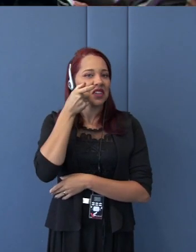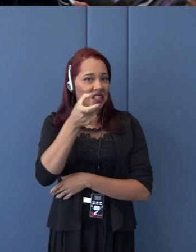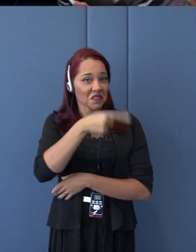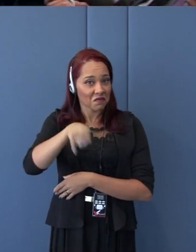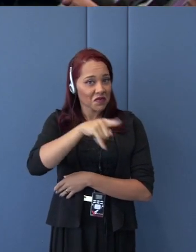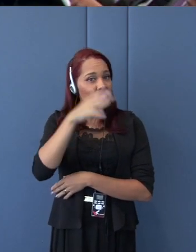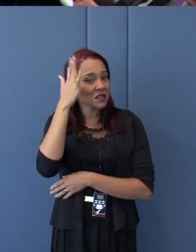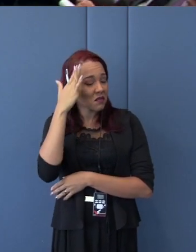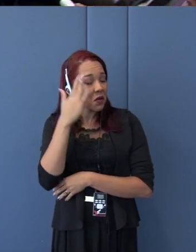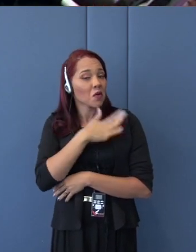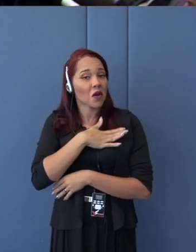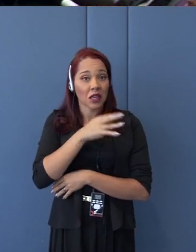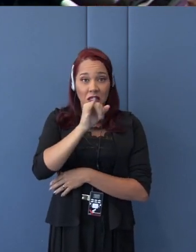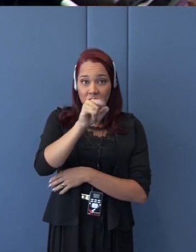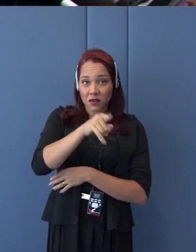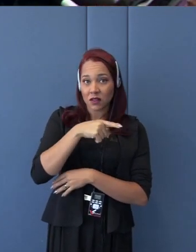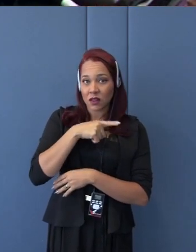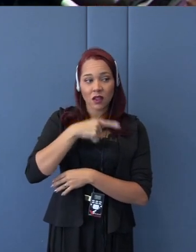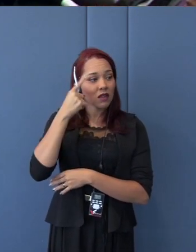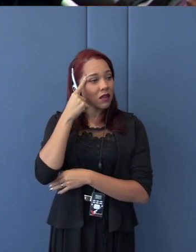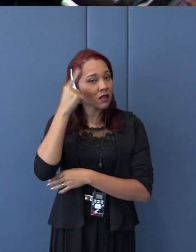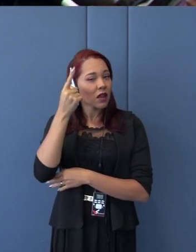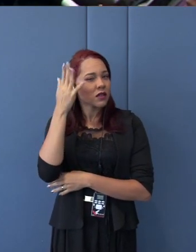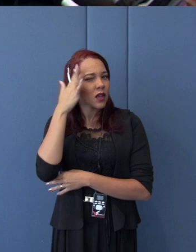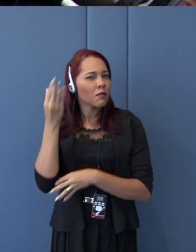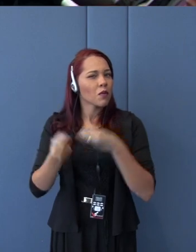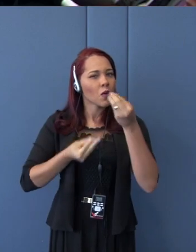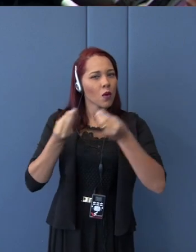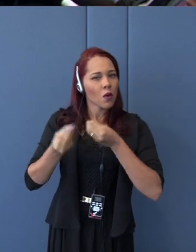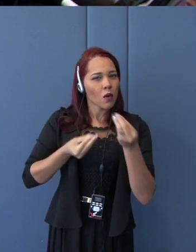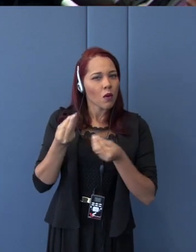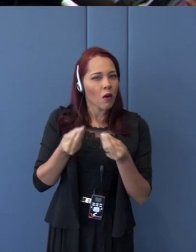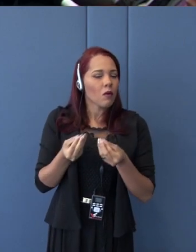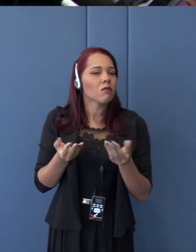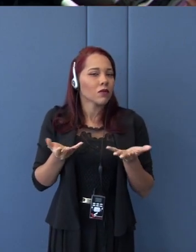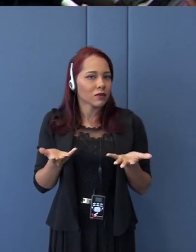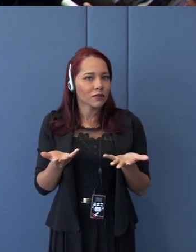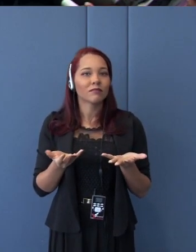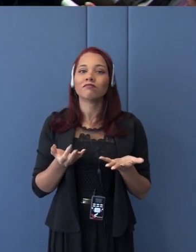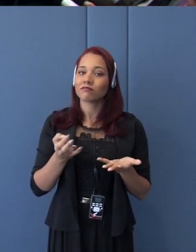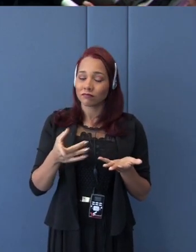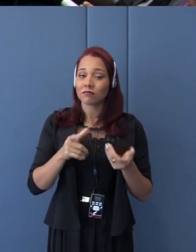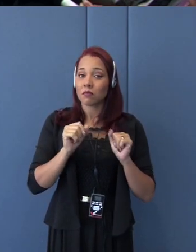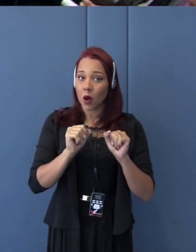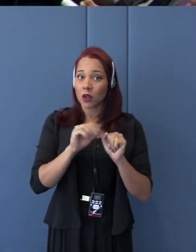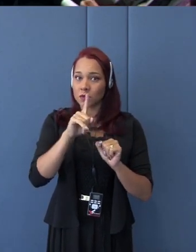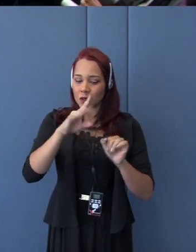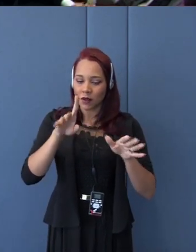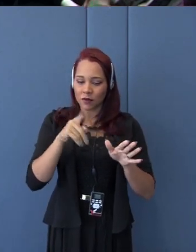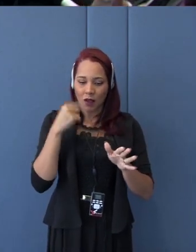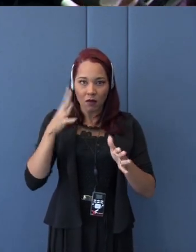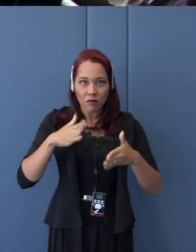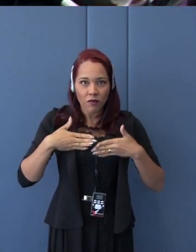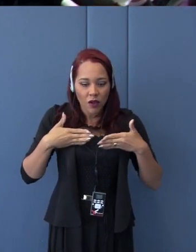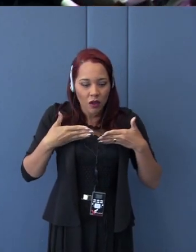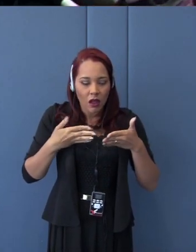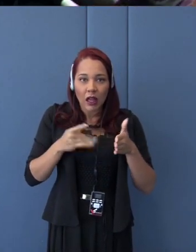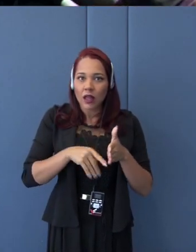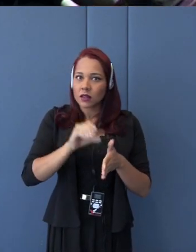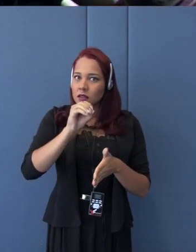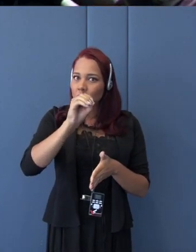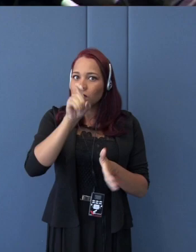have any idea, well, actually, to maybe to your surprise, it's 0%. It's a